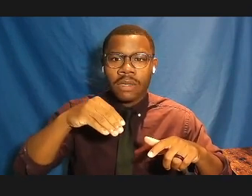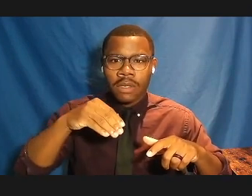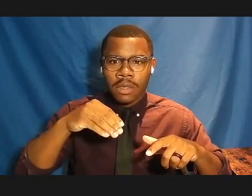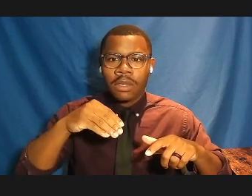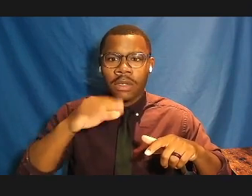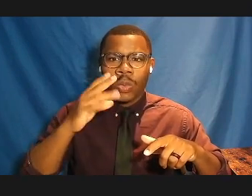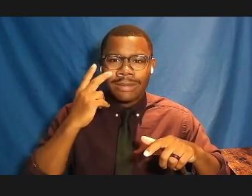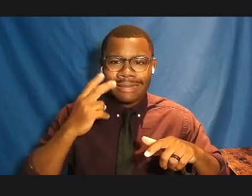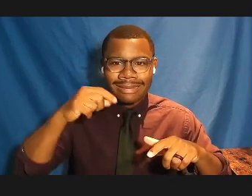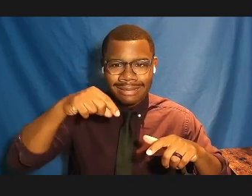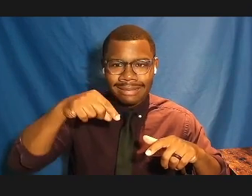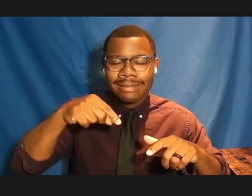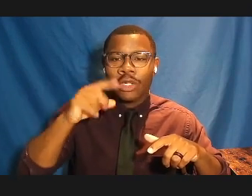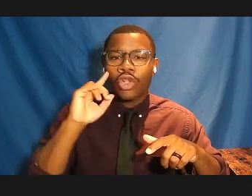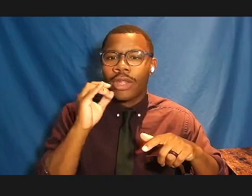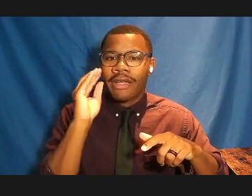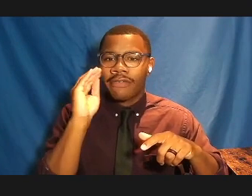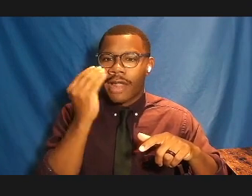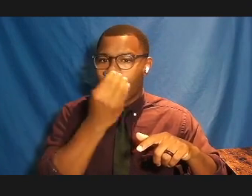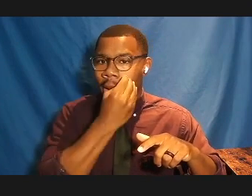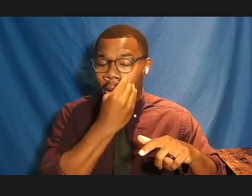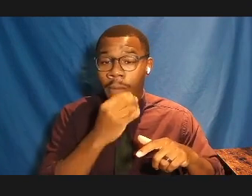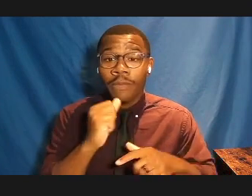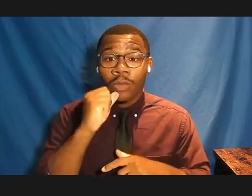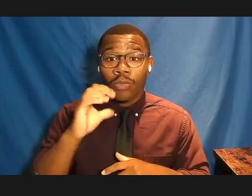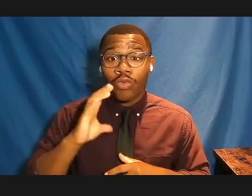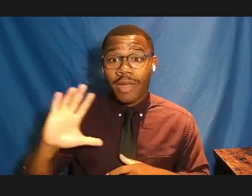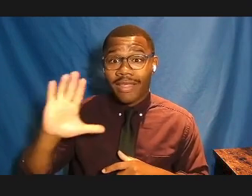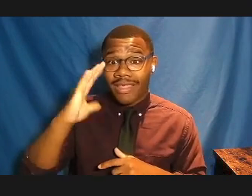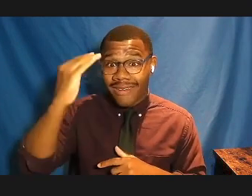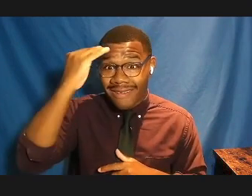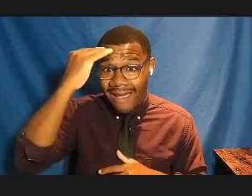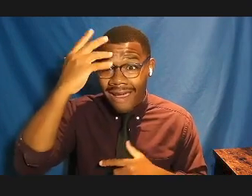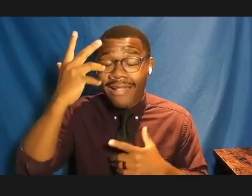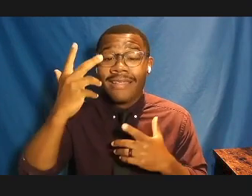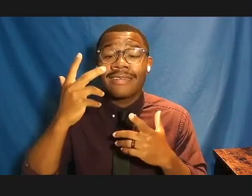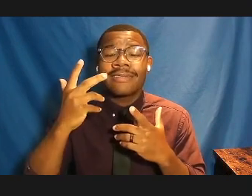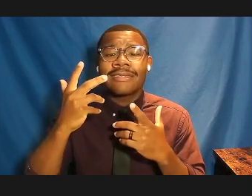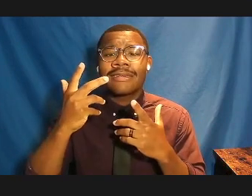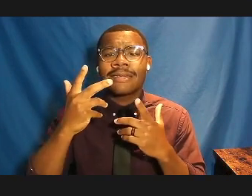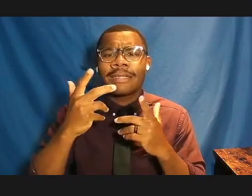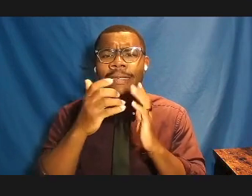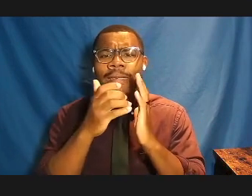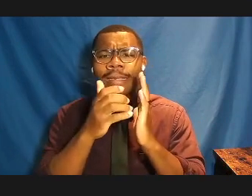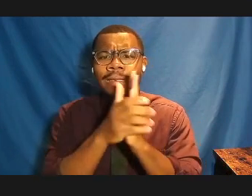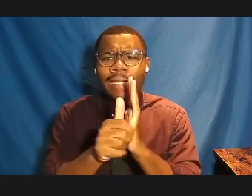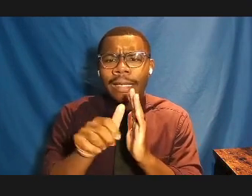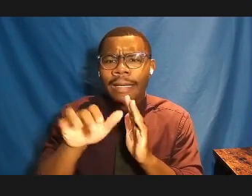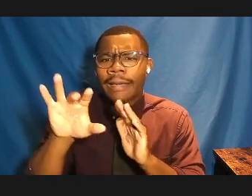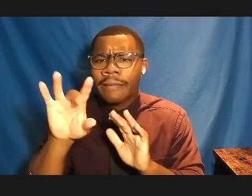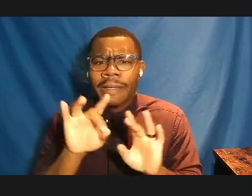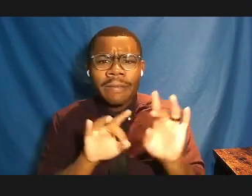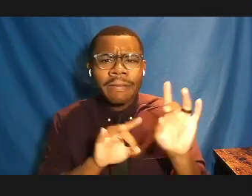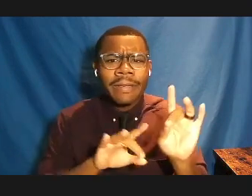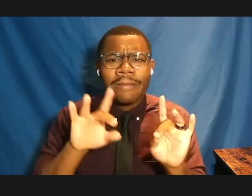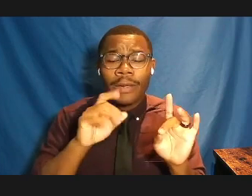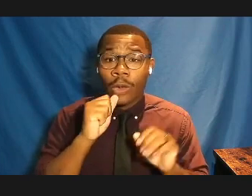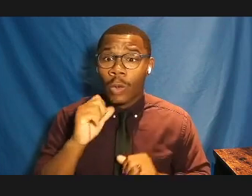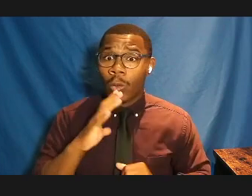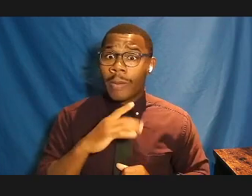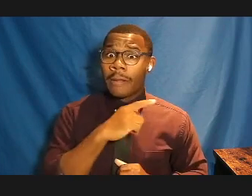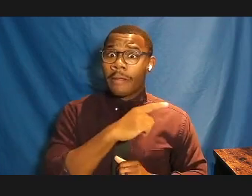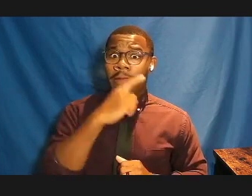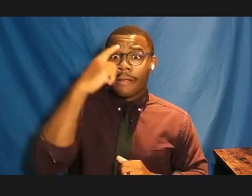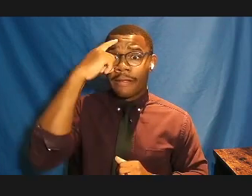of thrift understands engineering and chemistry to say, I know I need, but I'm not sure how